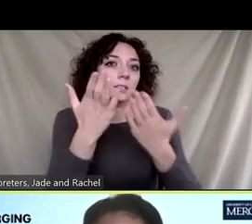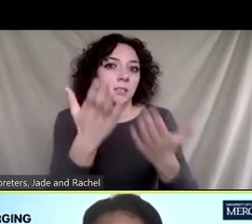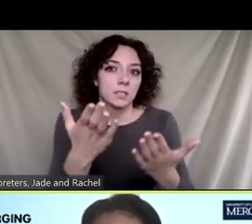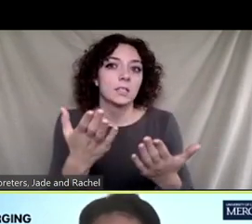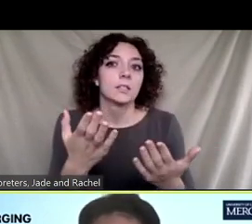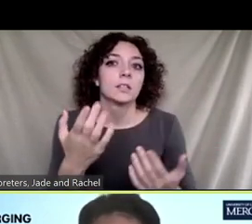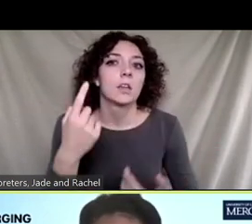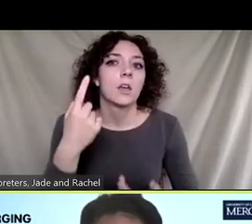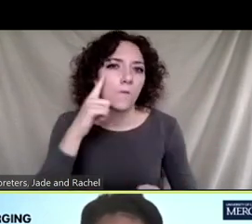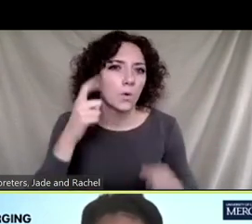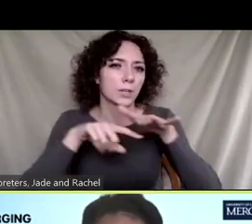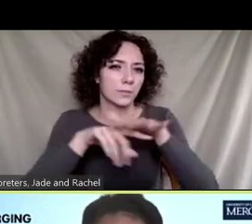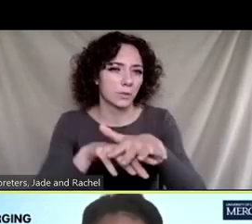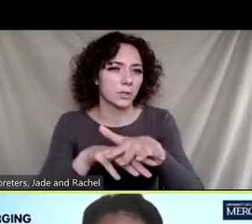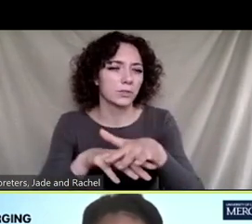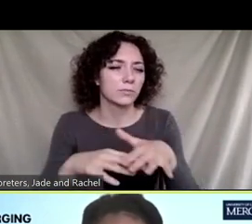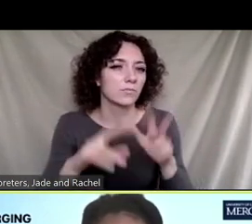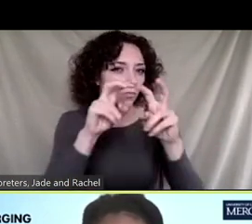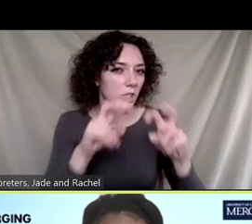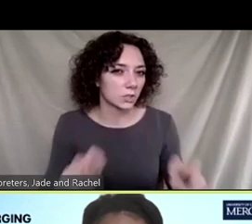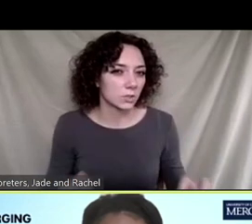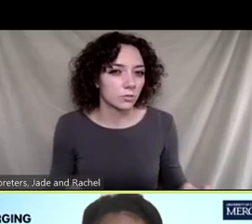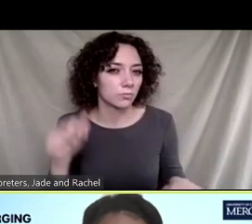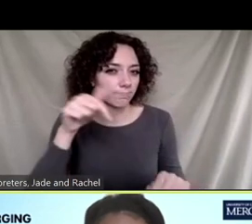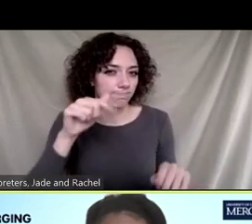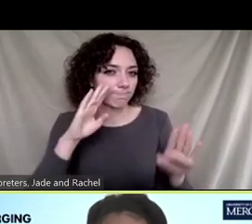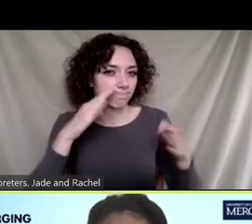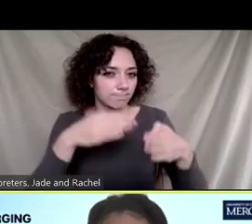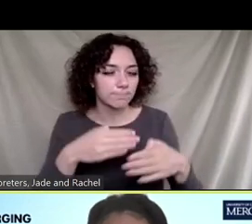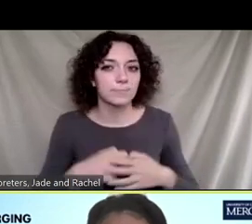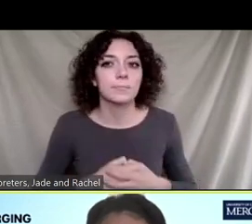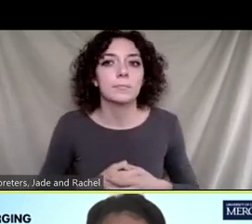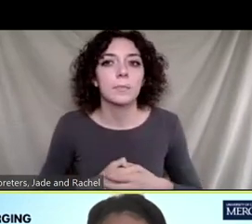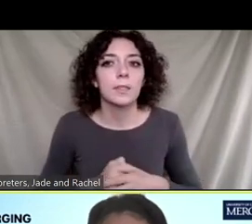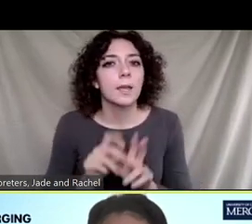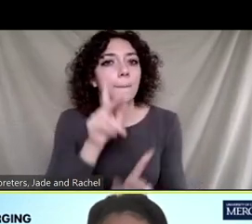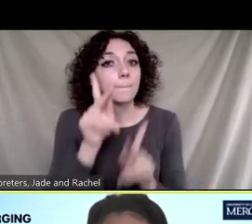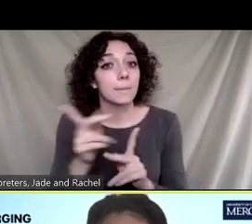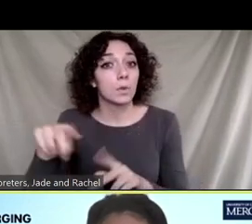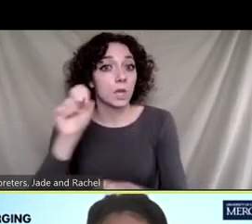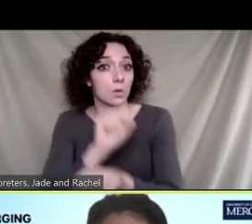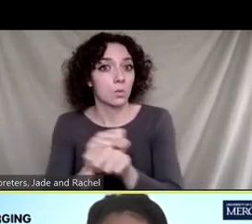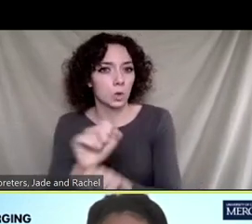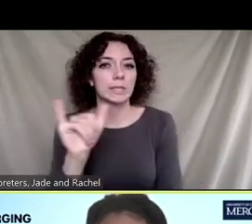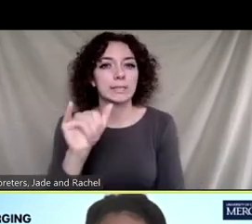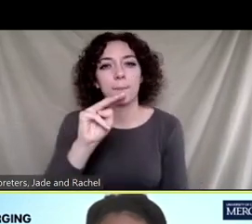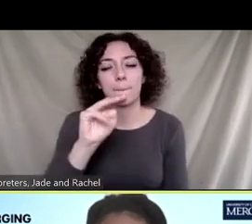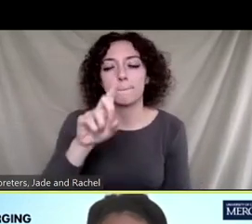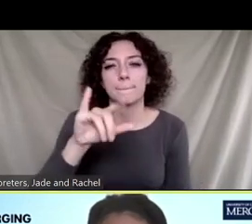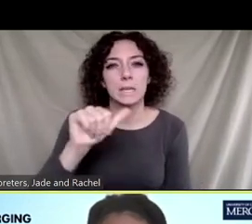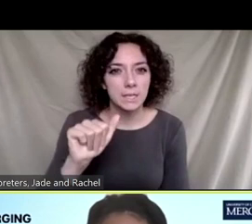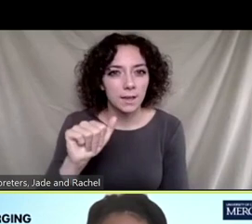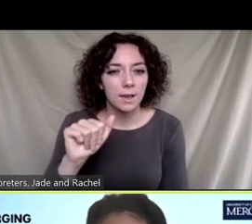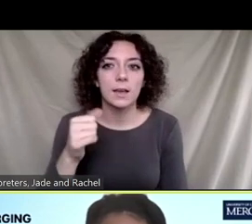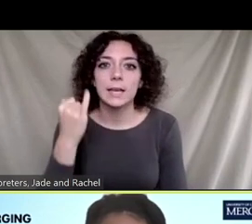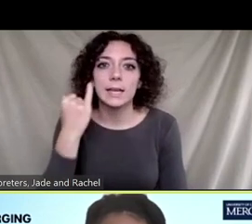convergent research is concerned. Um, is that people that work in the same media in some way, whether